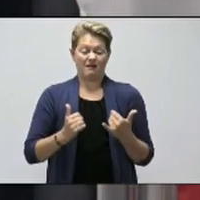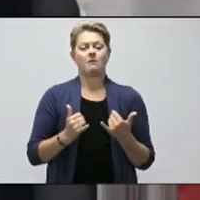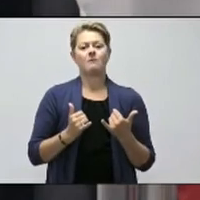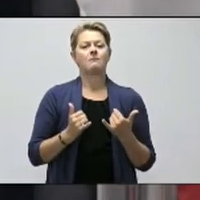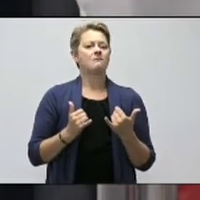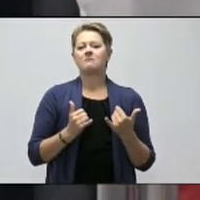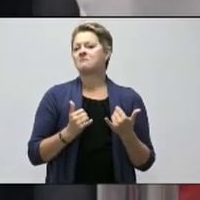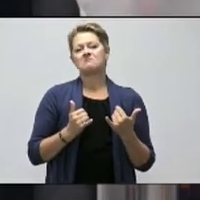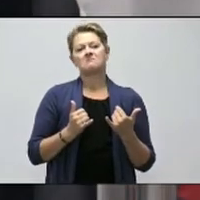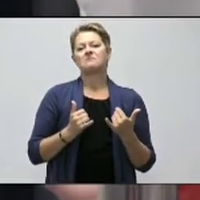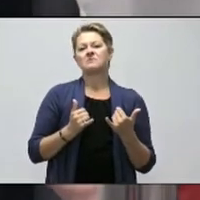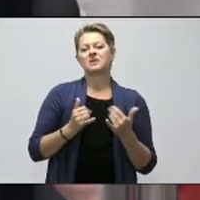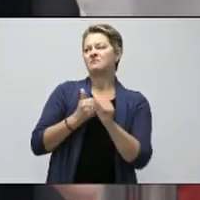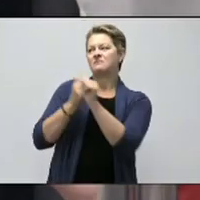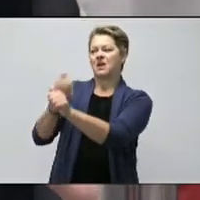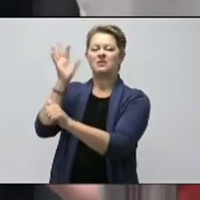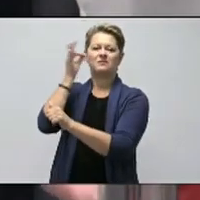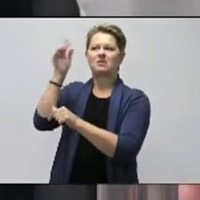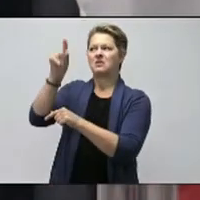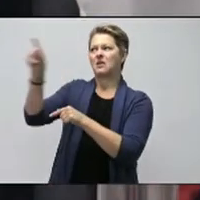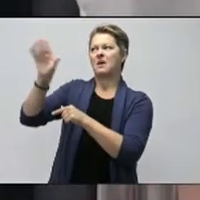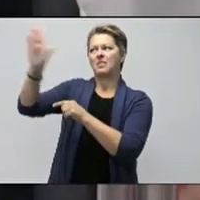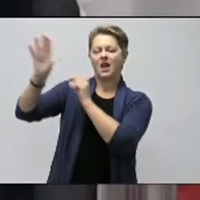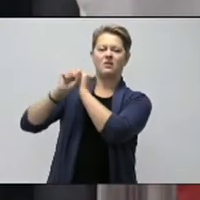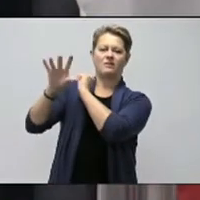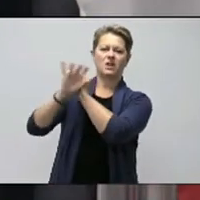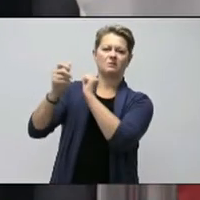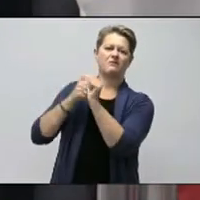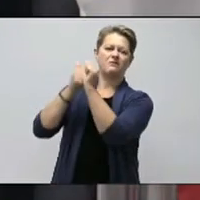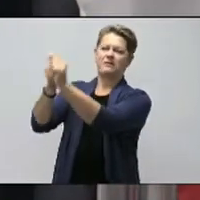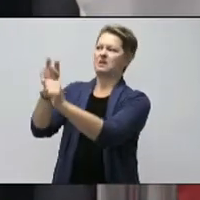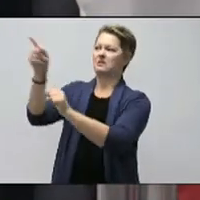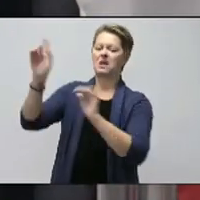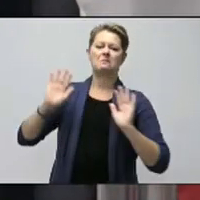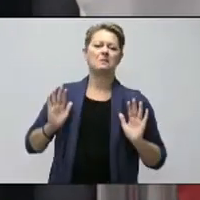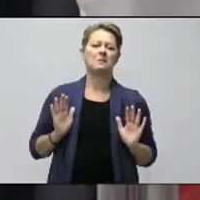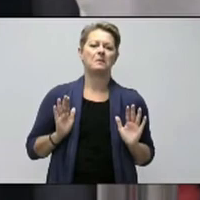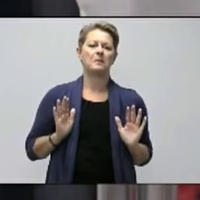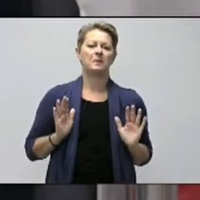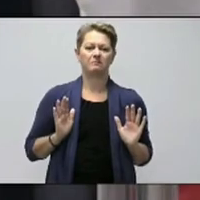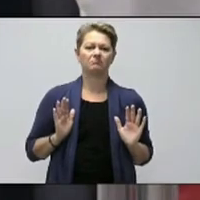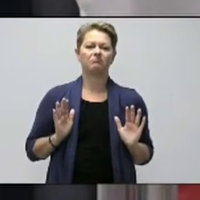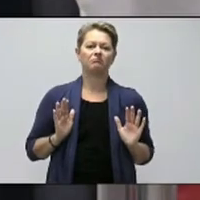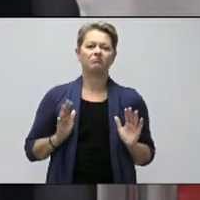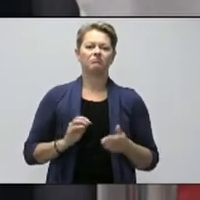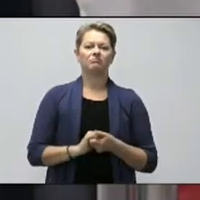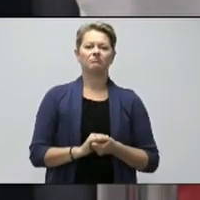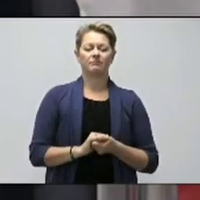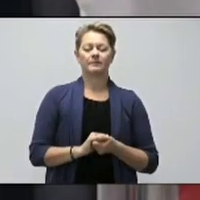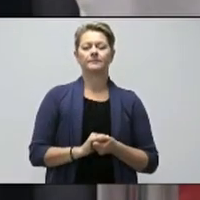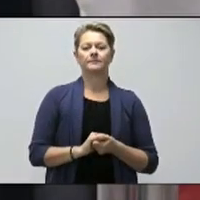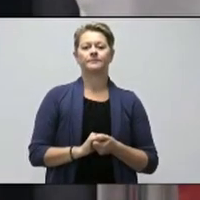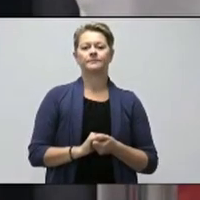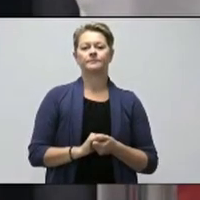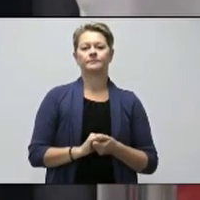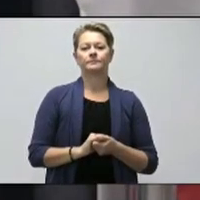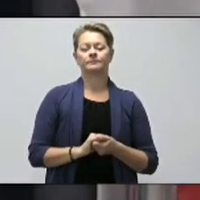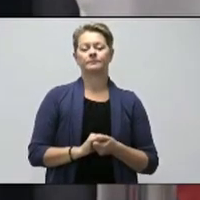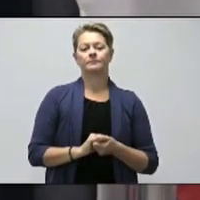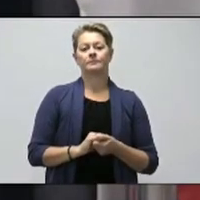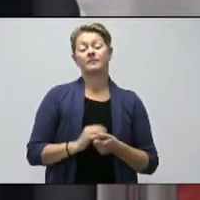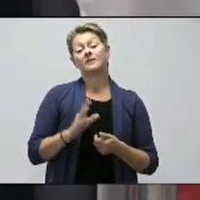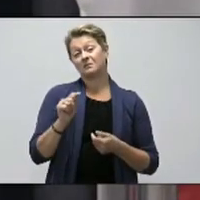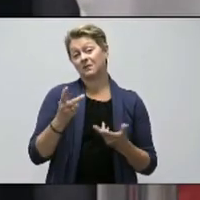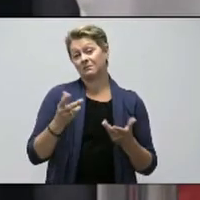with the federal government's work and our internal teams, the awareness. But there could be.